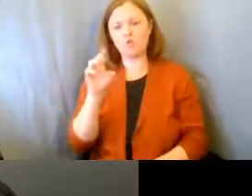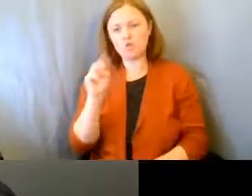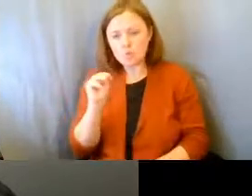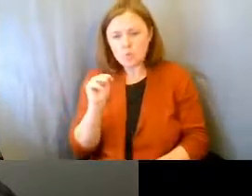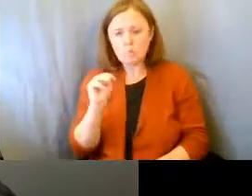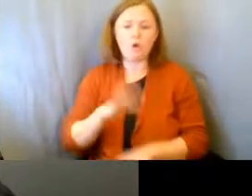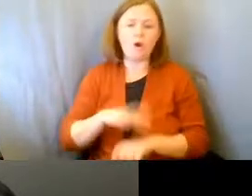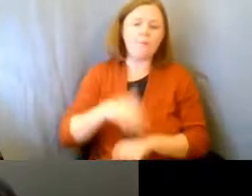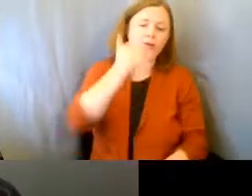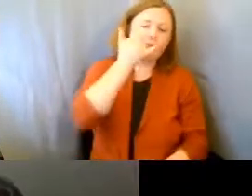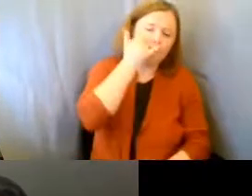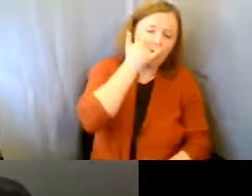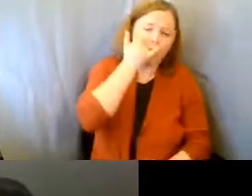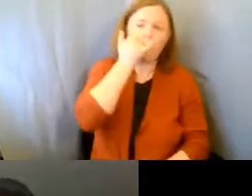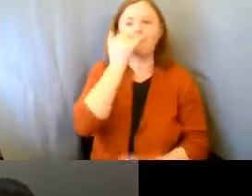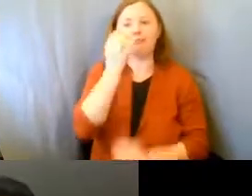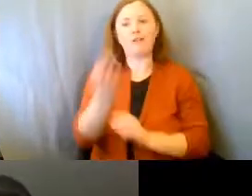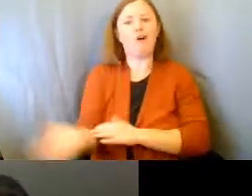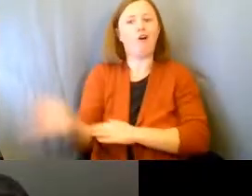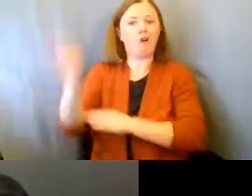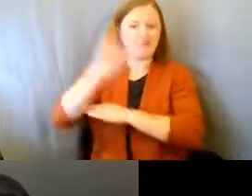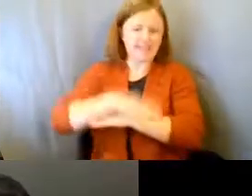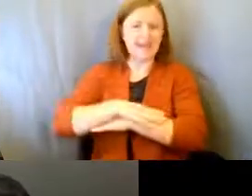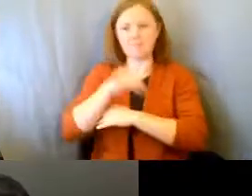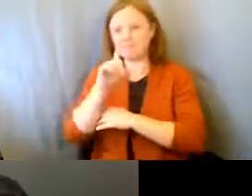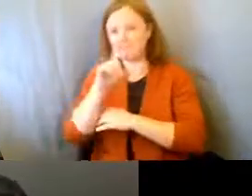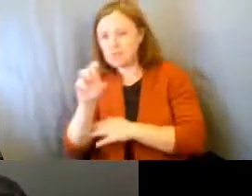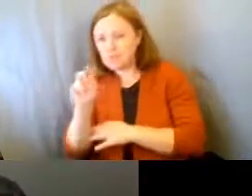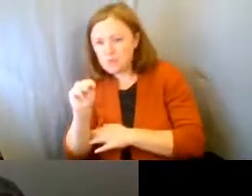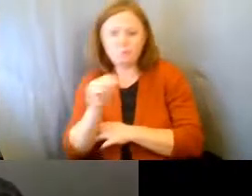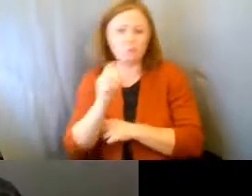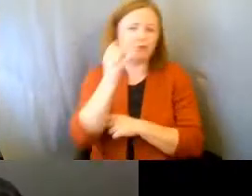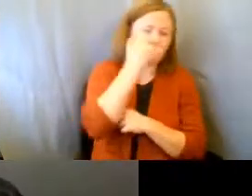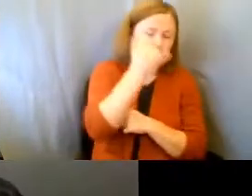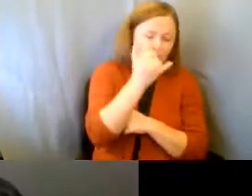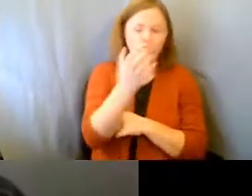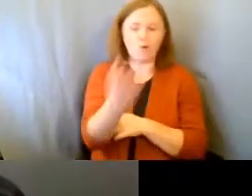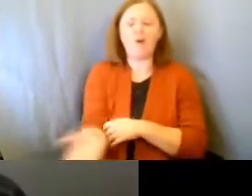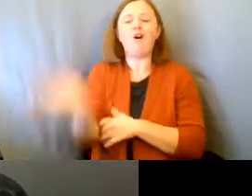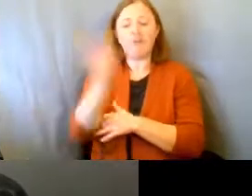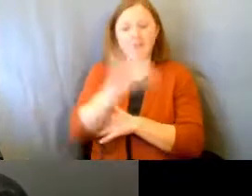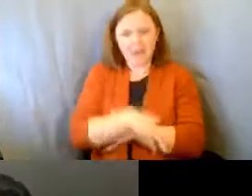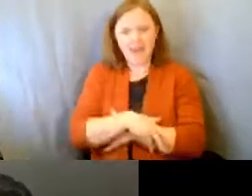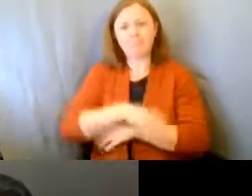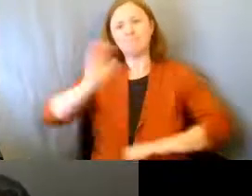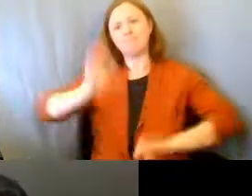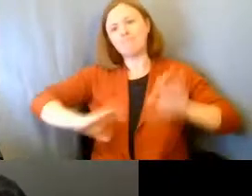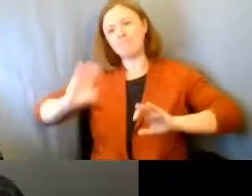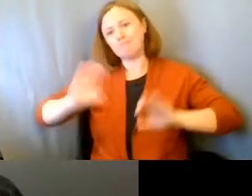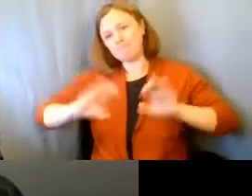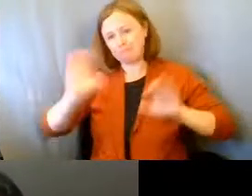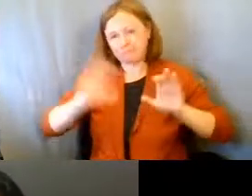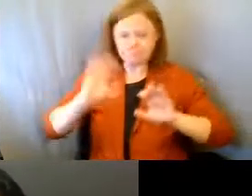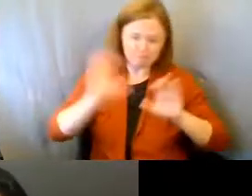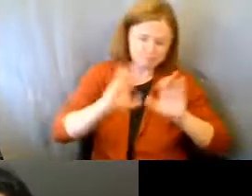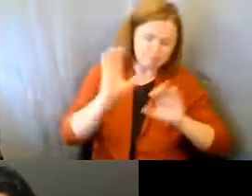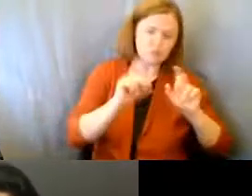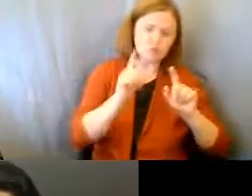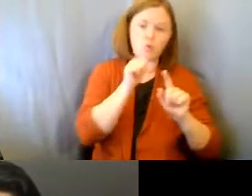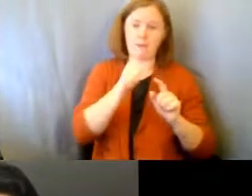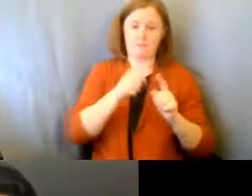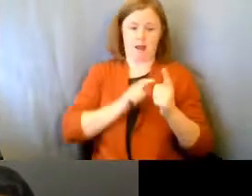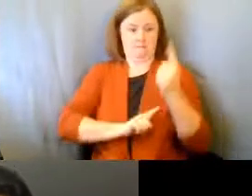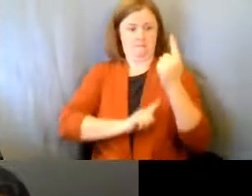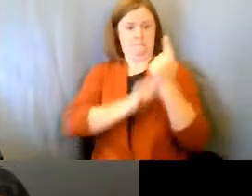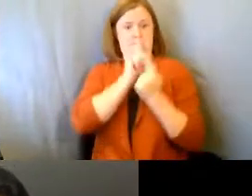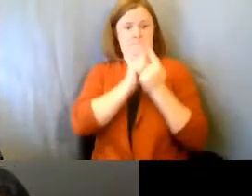on the phone with people most of the day. So, while I'm not person to